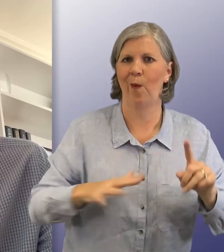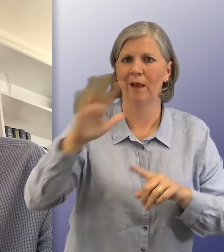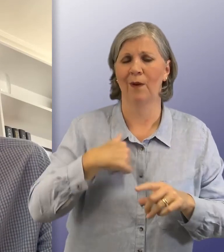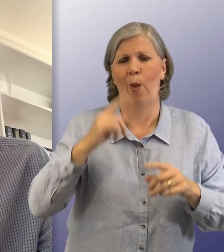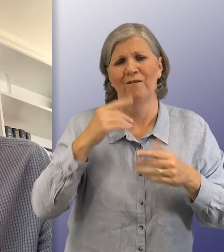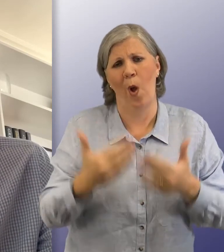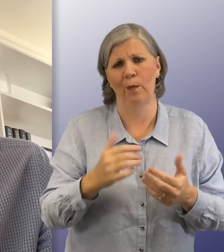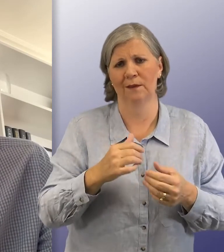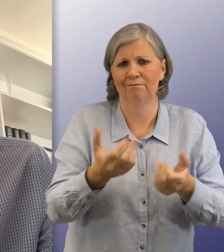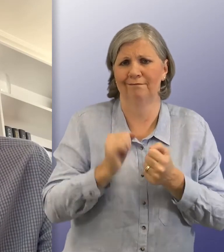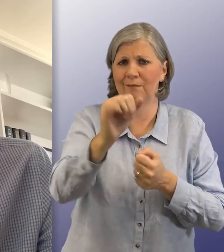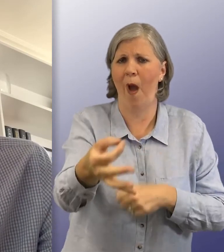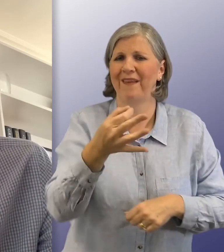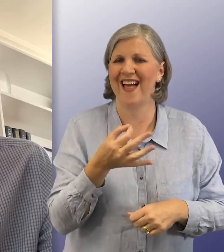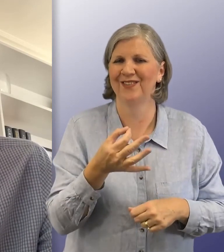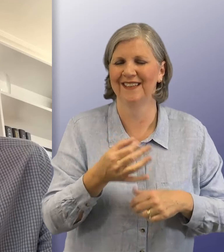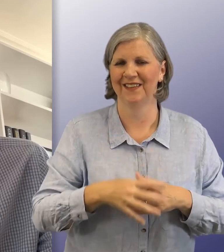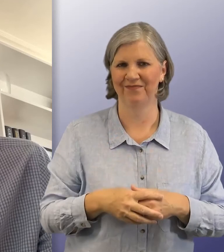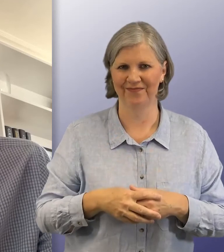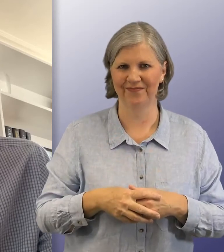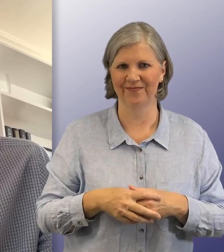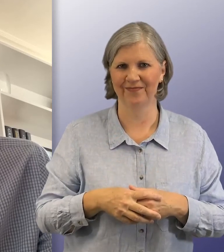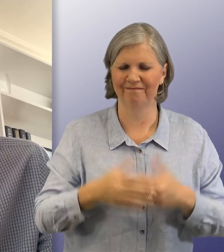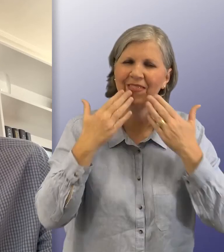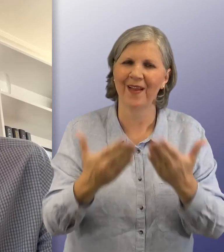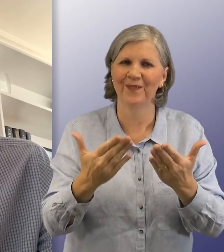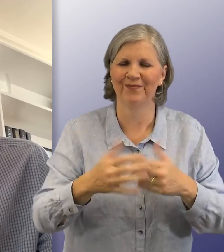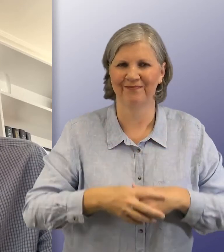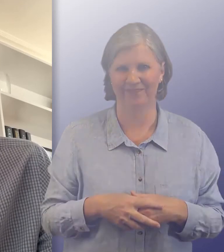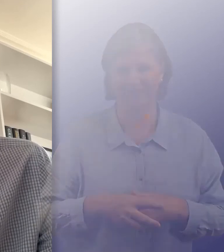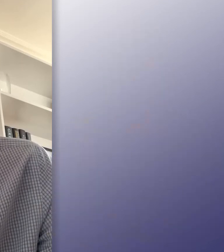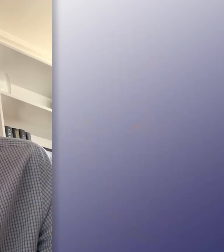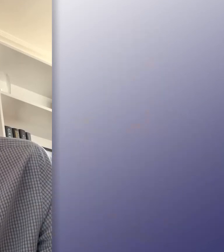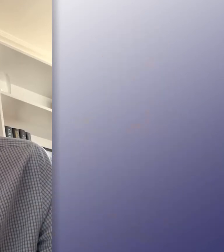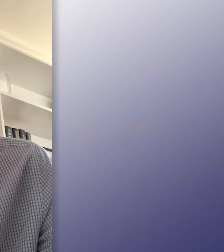people in Scotland, I look forward to receiving your application. Thank you.